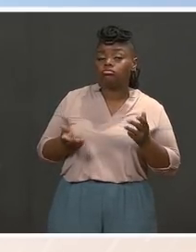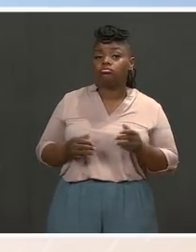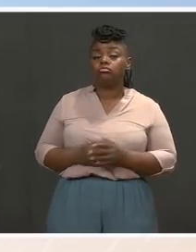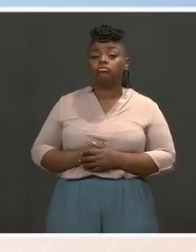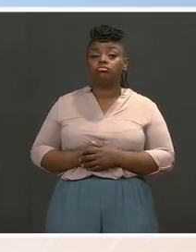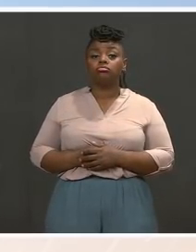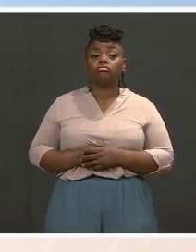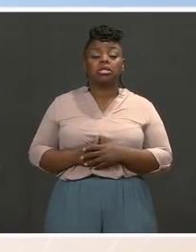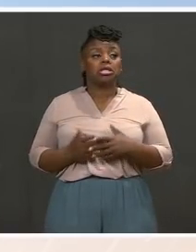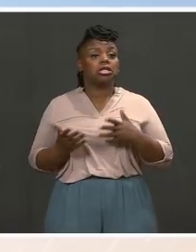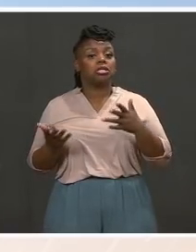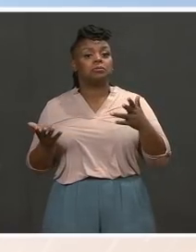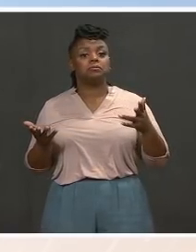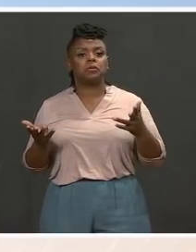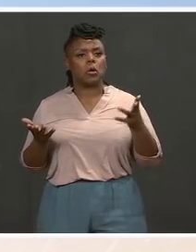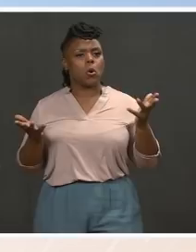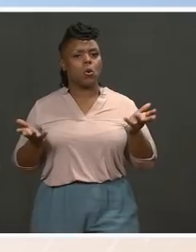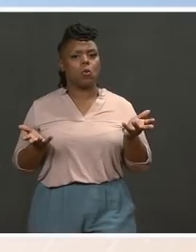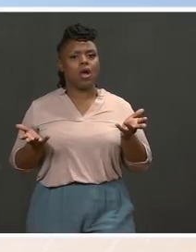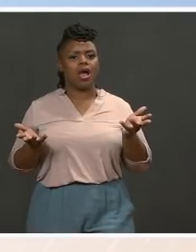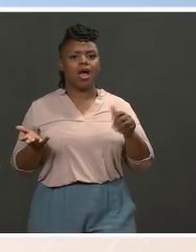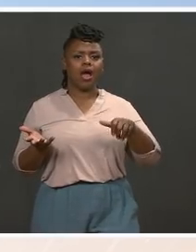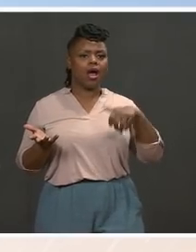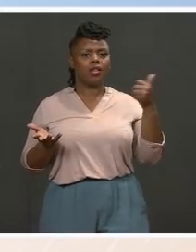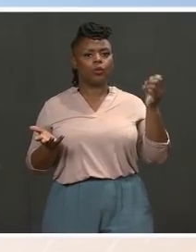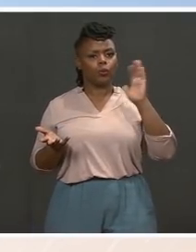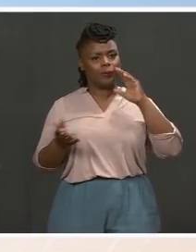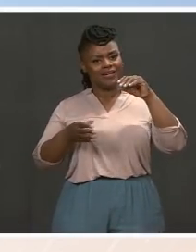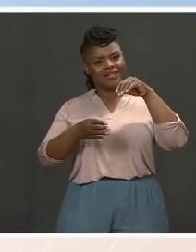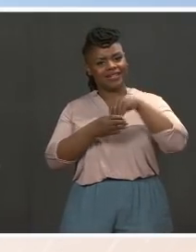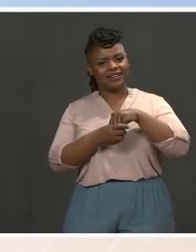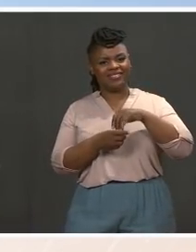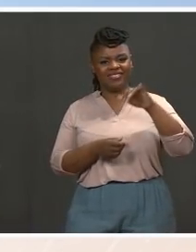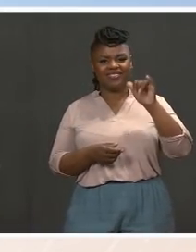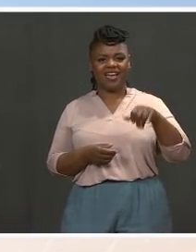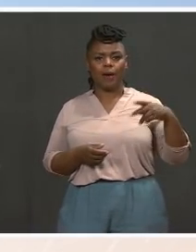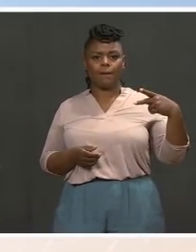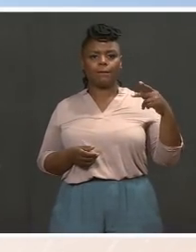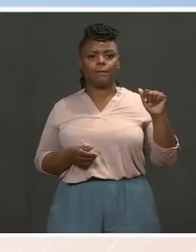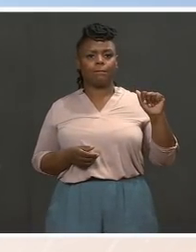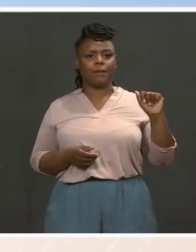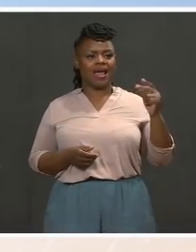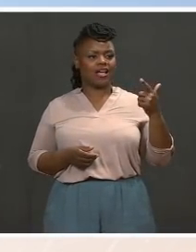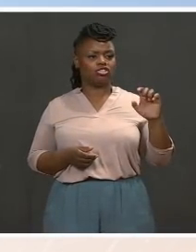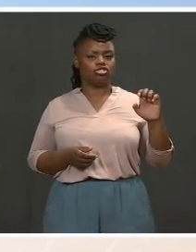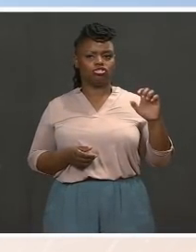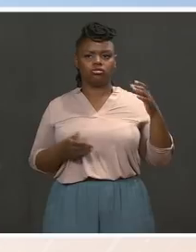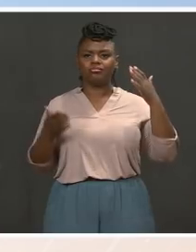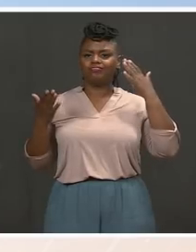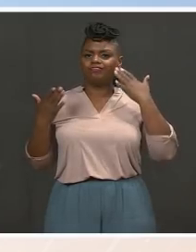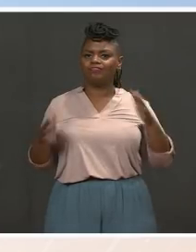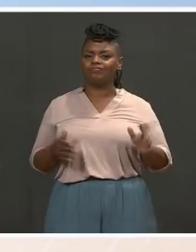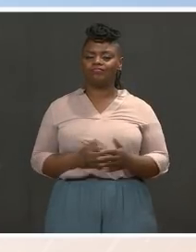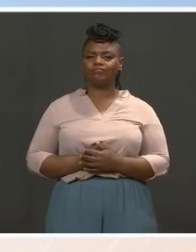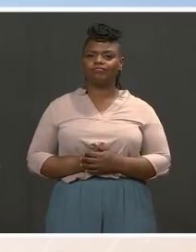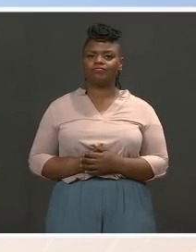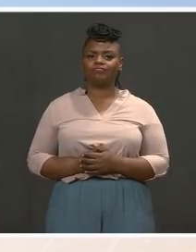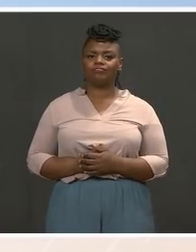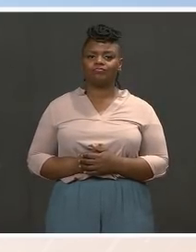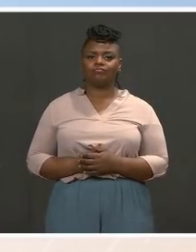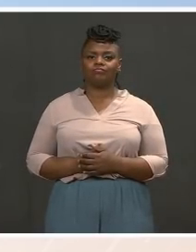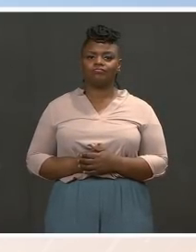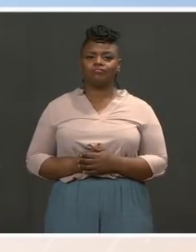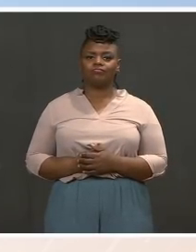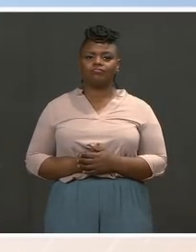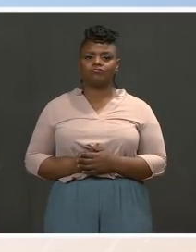what is in a package that he proposes in the coming months? I don't have anything more to detail for you. The then on taxes, the White House